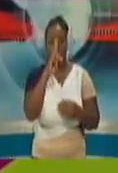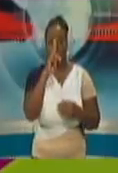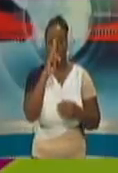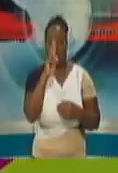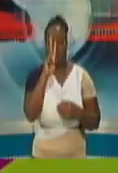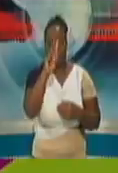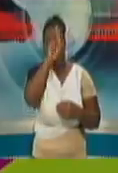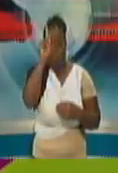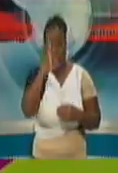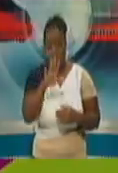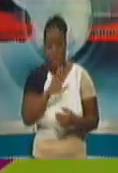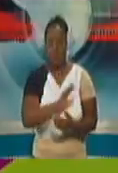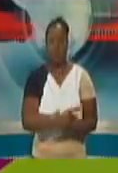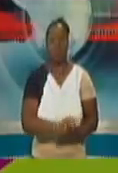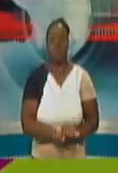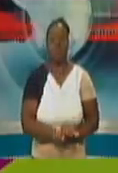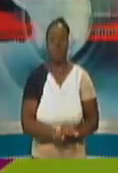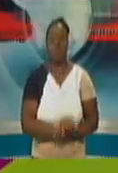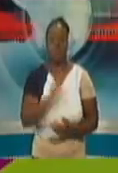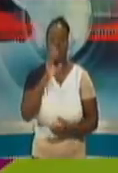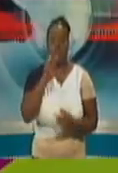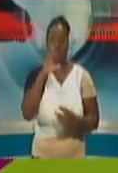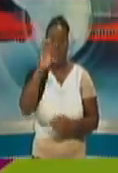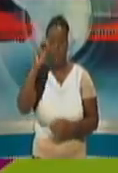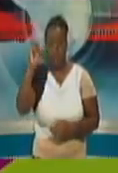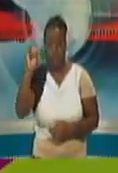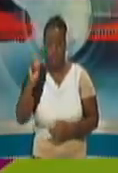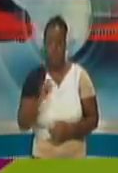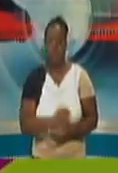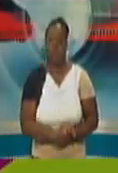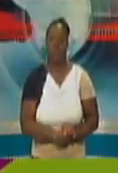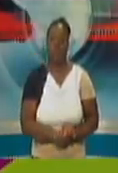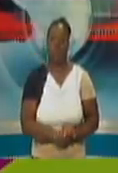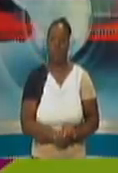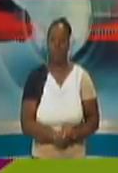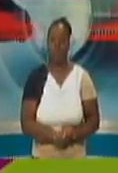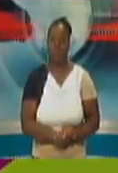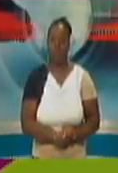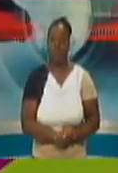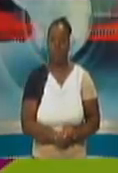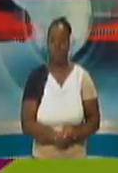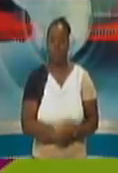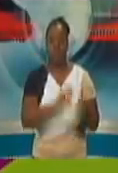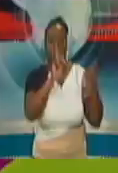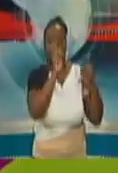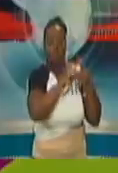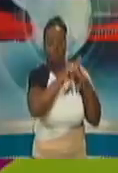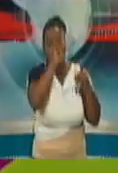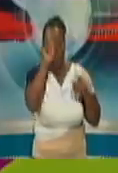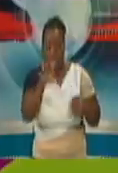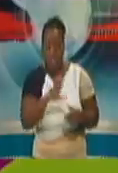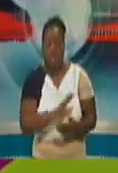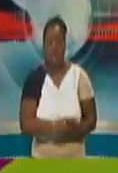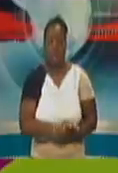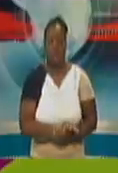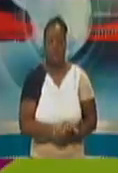Minister D'Alsing and maybe the CMO. And I'm going to try to be as specific as I can. So the first question would be,